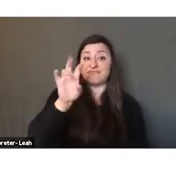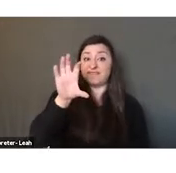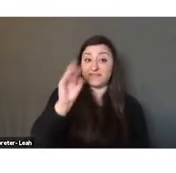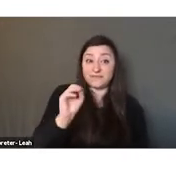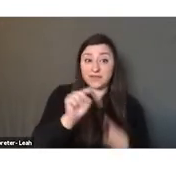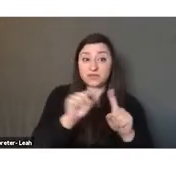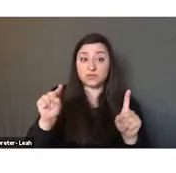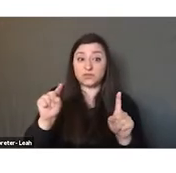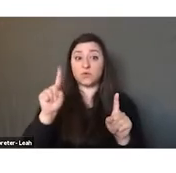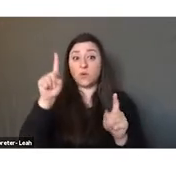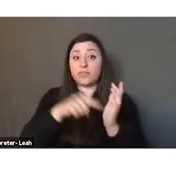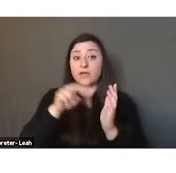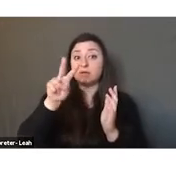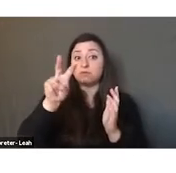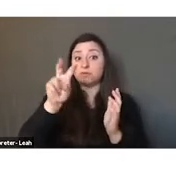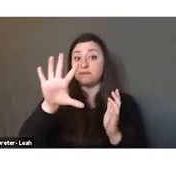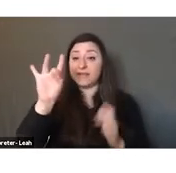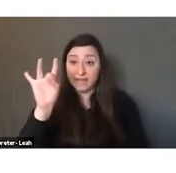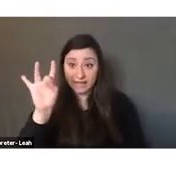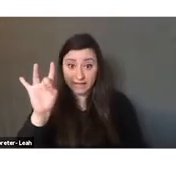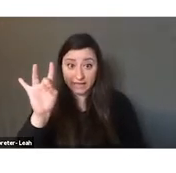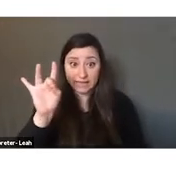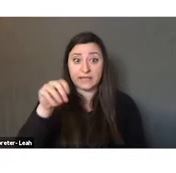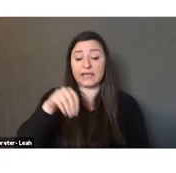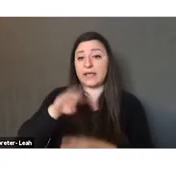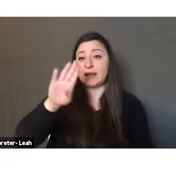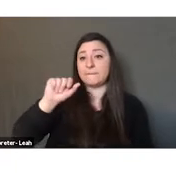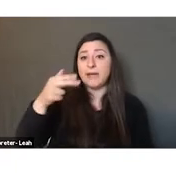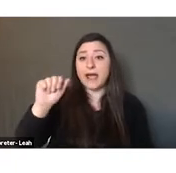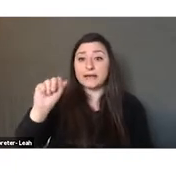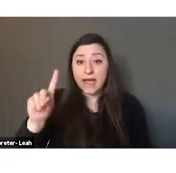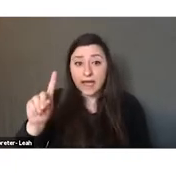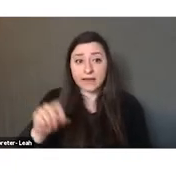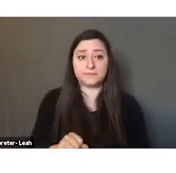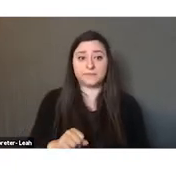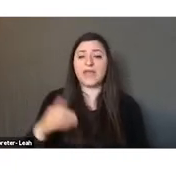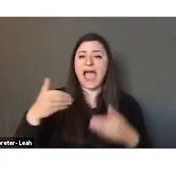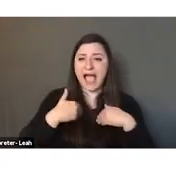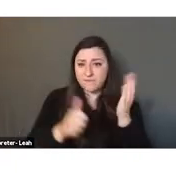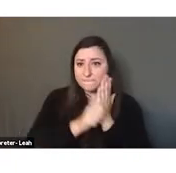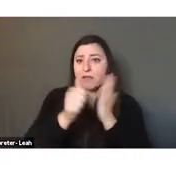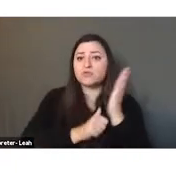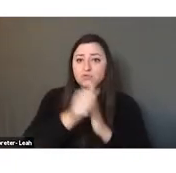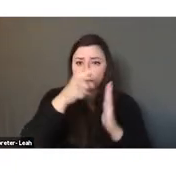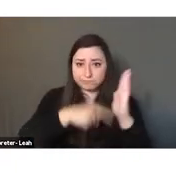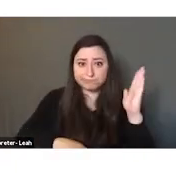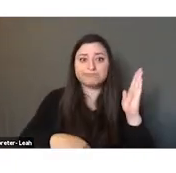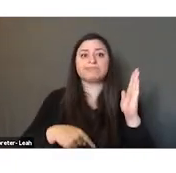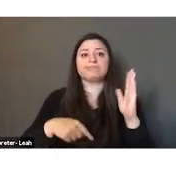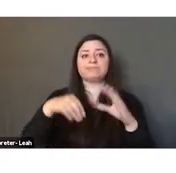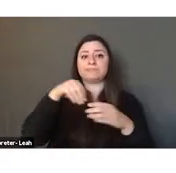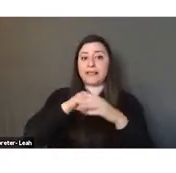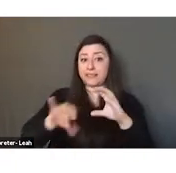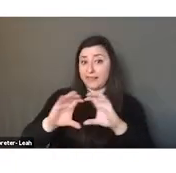1258 in Baghdad. The manuscripts in this court of Abbasid